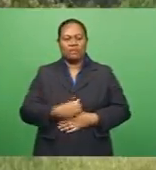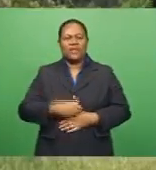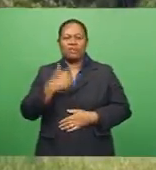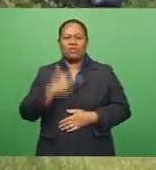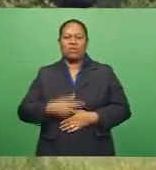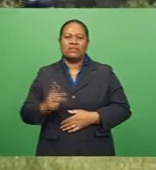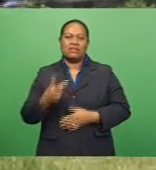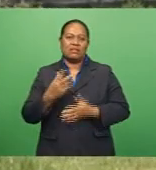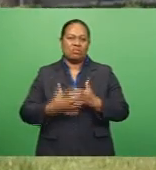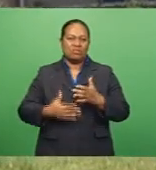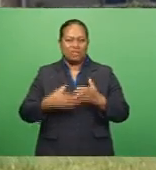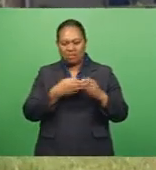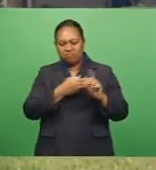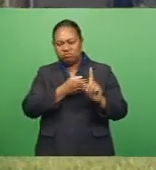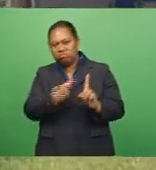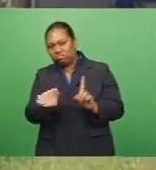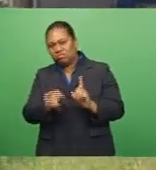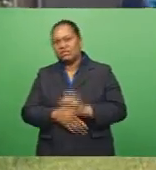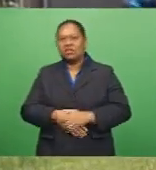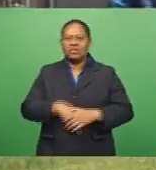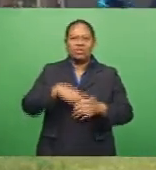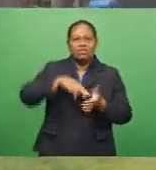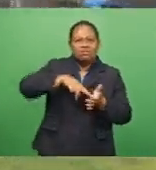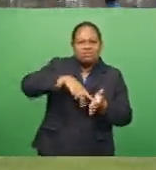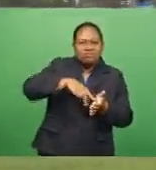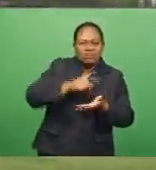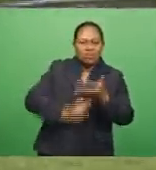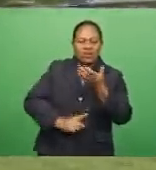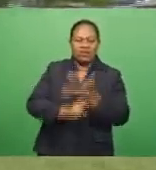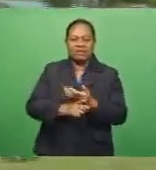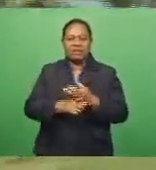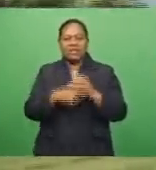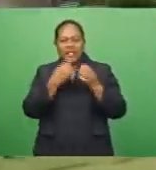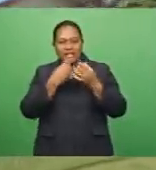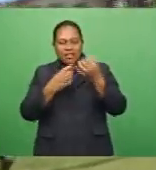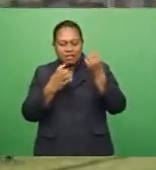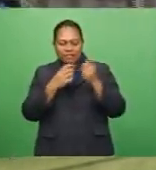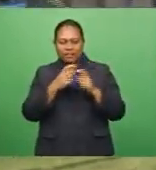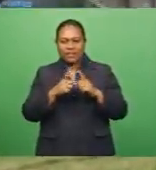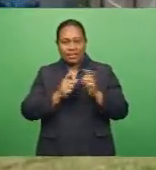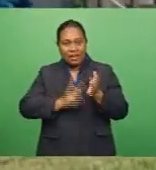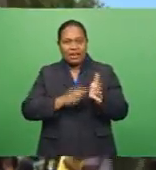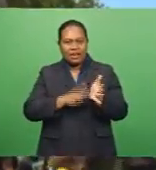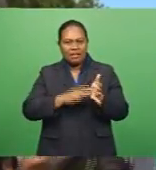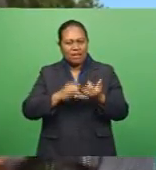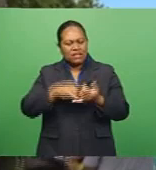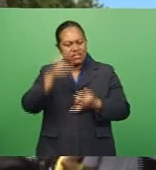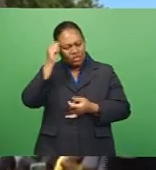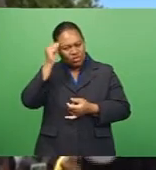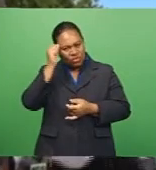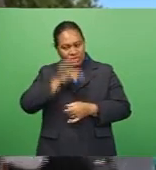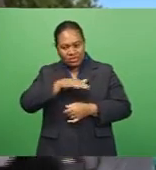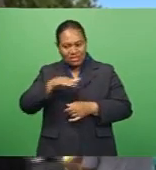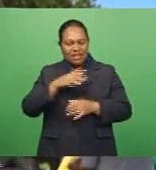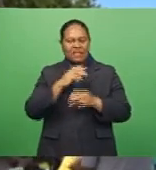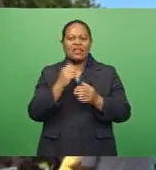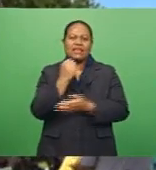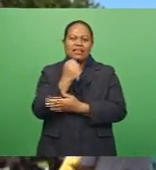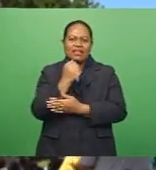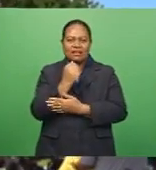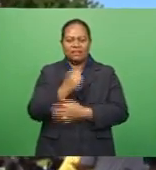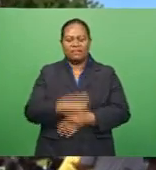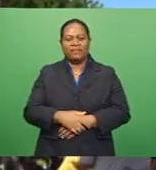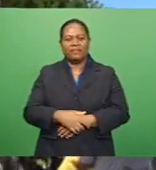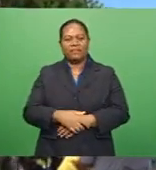of the game. When it comes to rugby league, the boys from the Vulevu know it's anyone's game. In the game of rugby league,